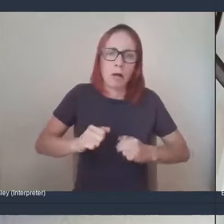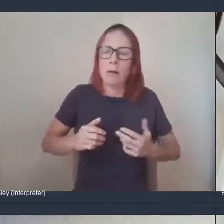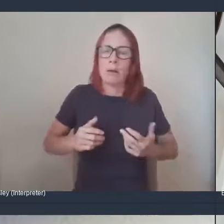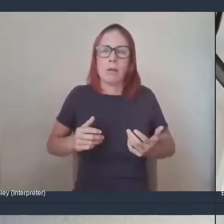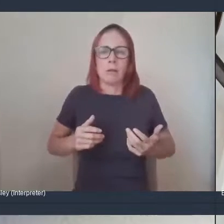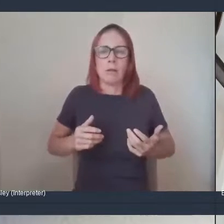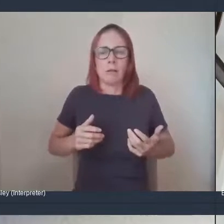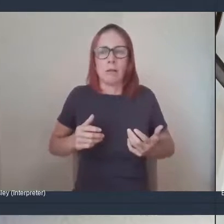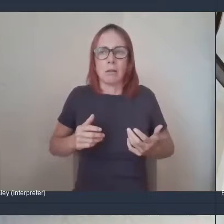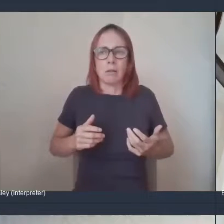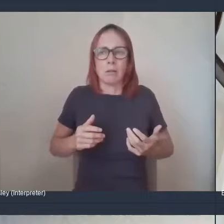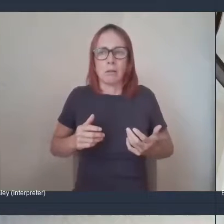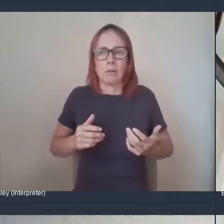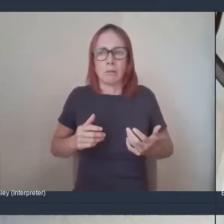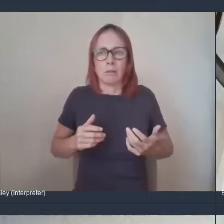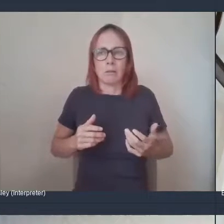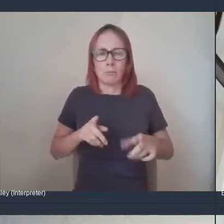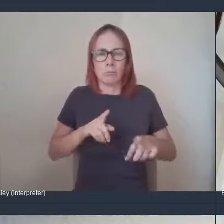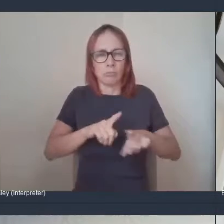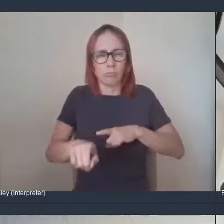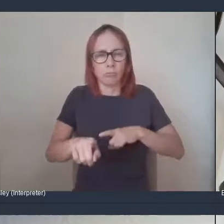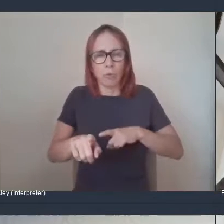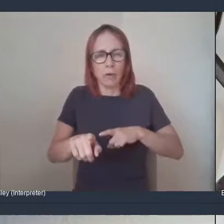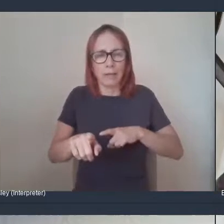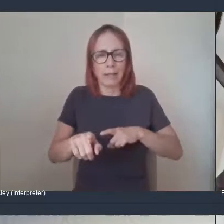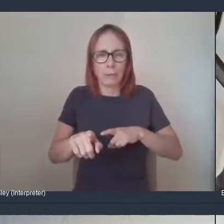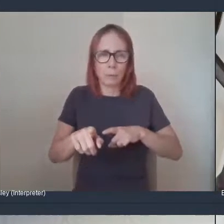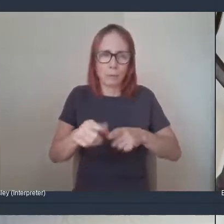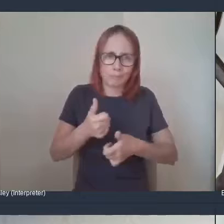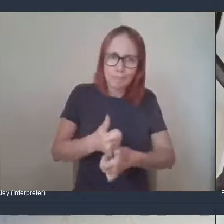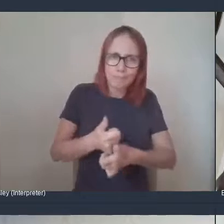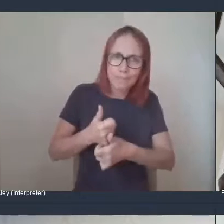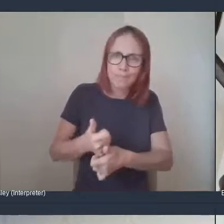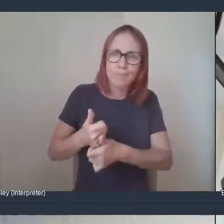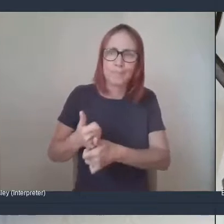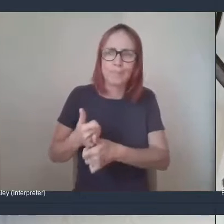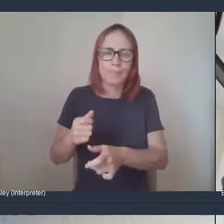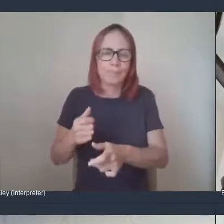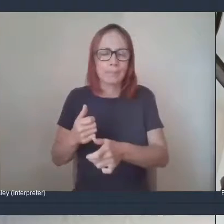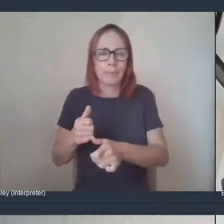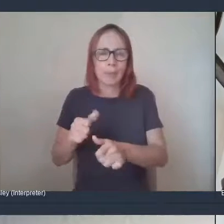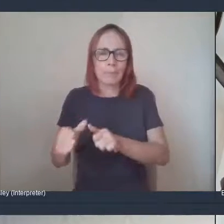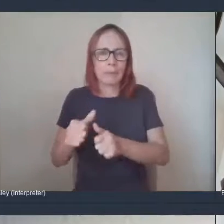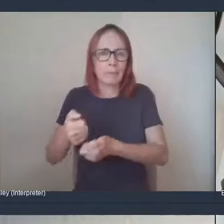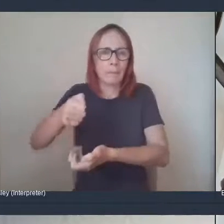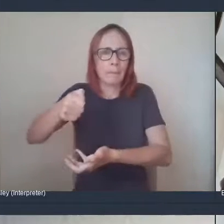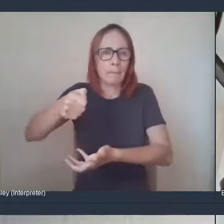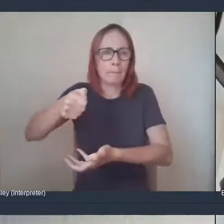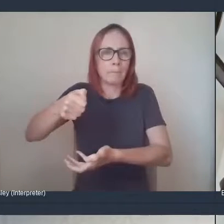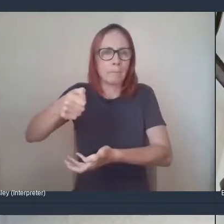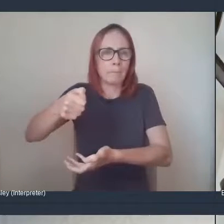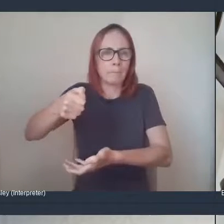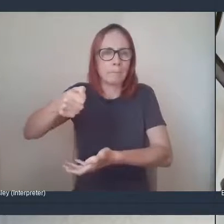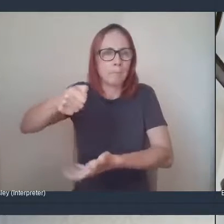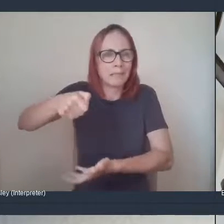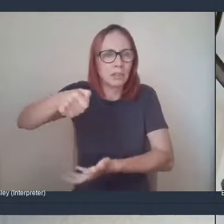about kind of, you know, trying to kind of ease that a little bit, let them help budget better. Give them a kind of good,